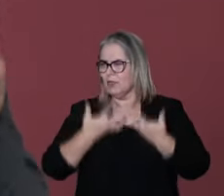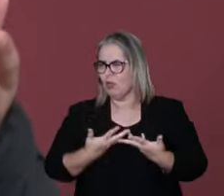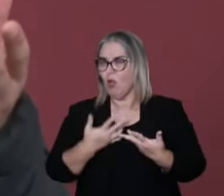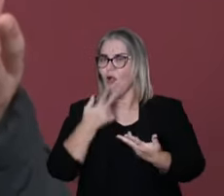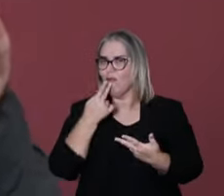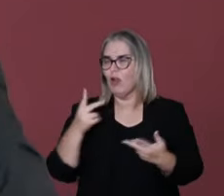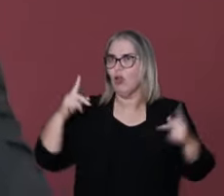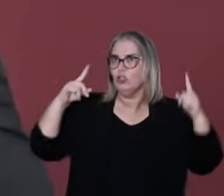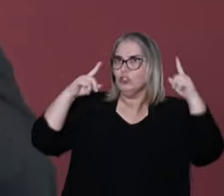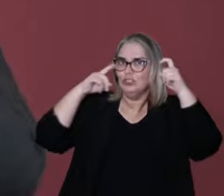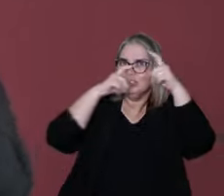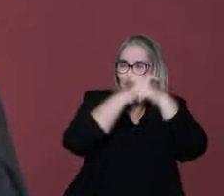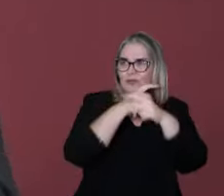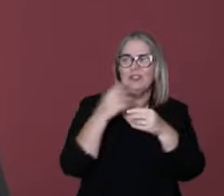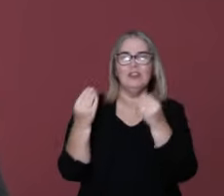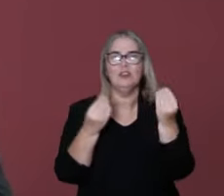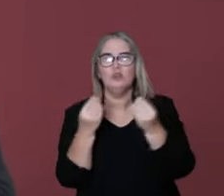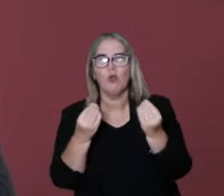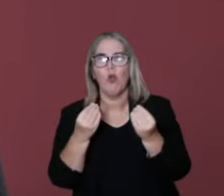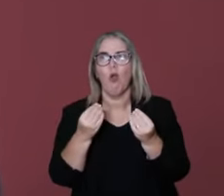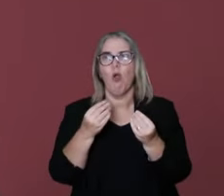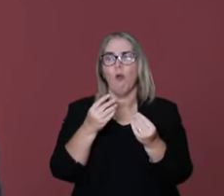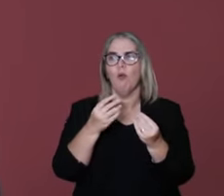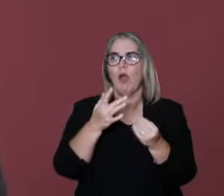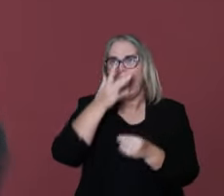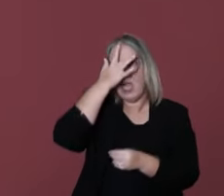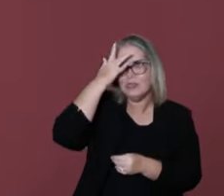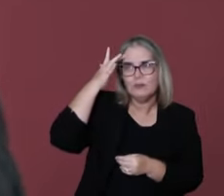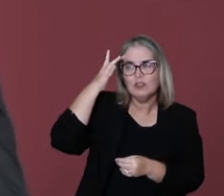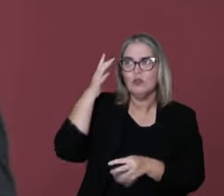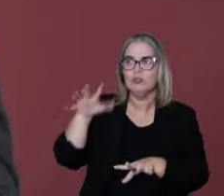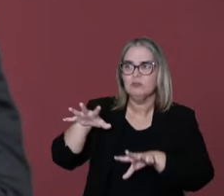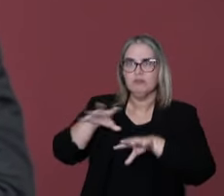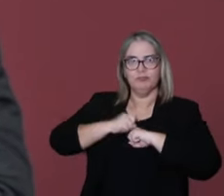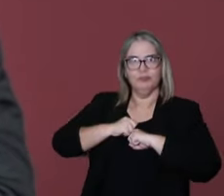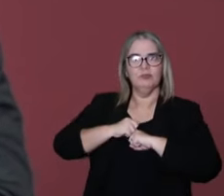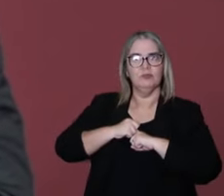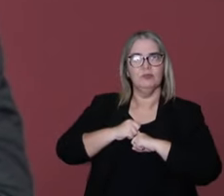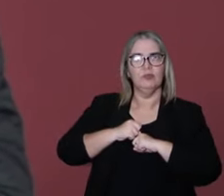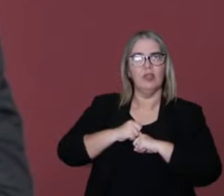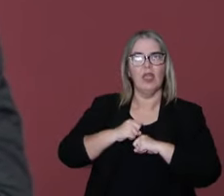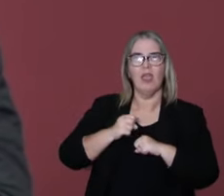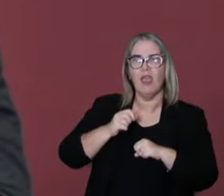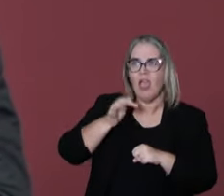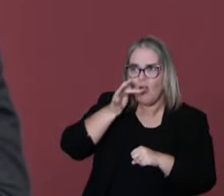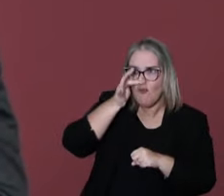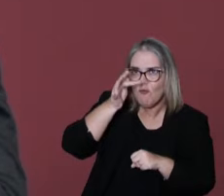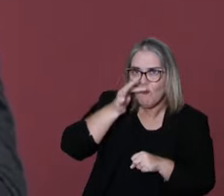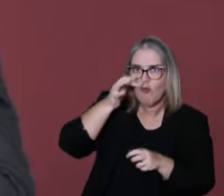You mentioned the difficulty of assimilating physiotherapy.